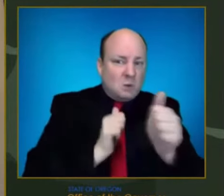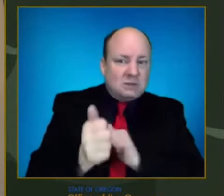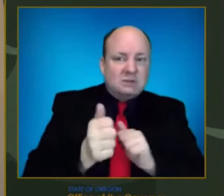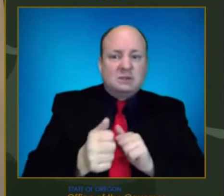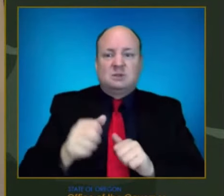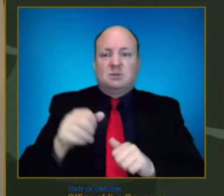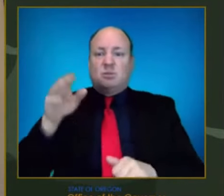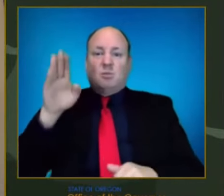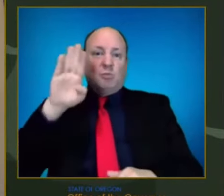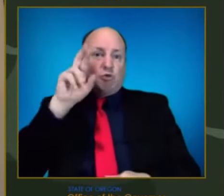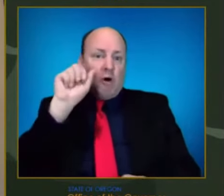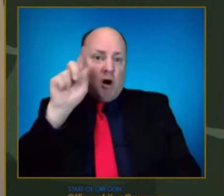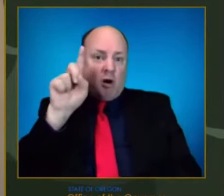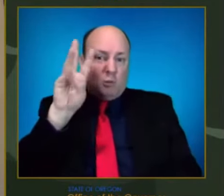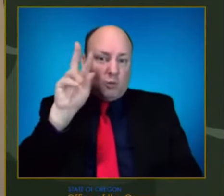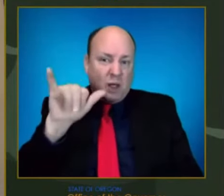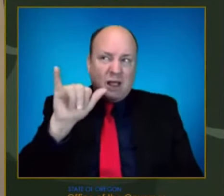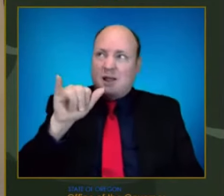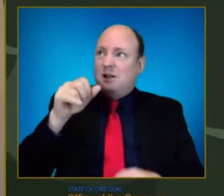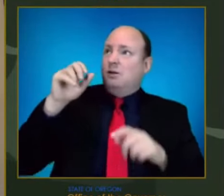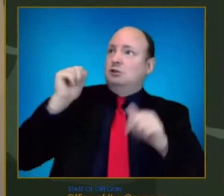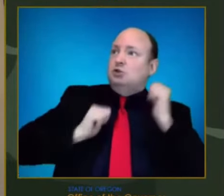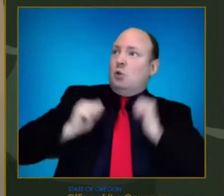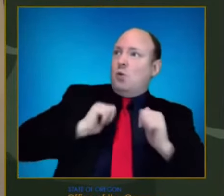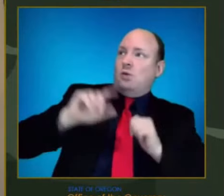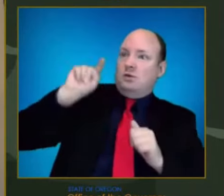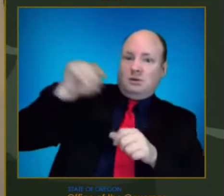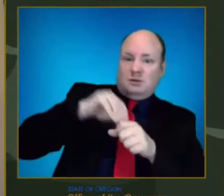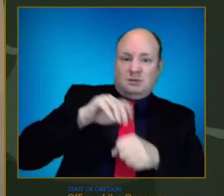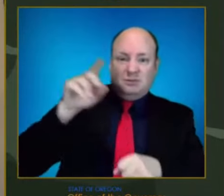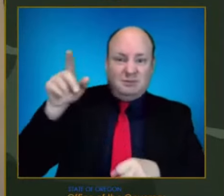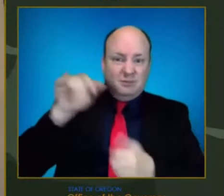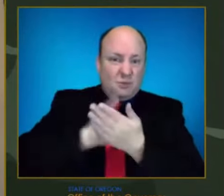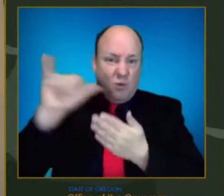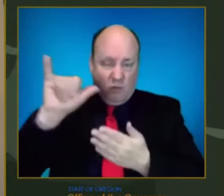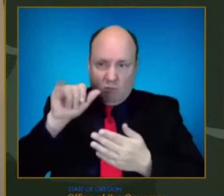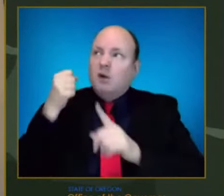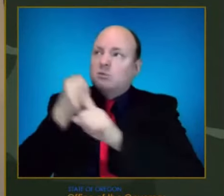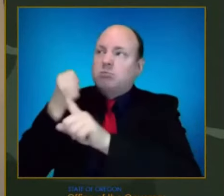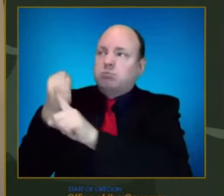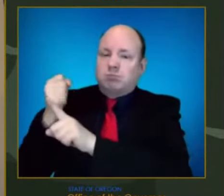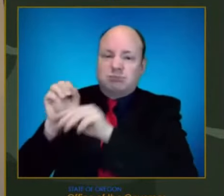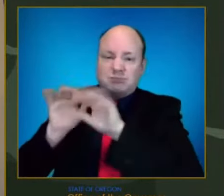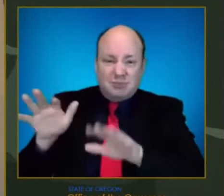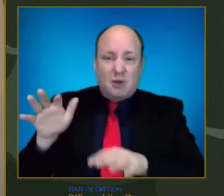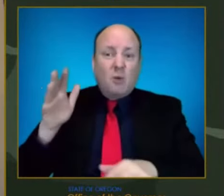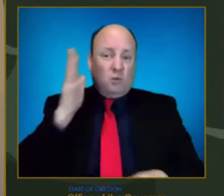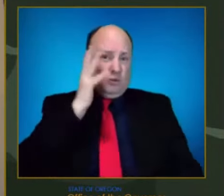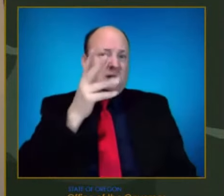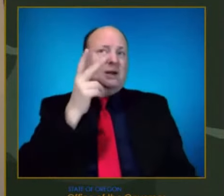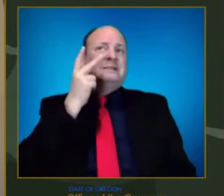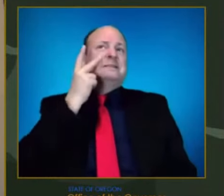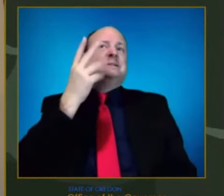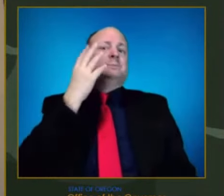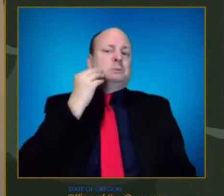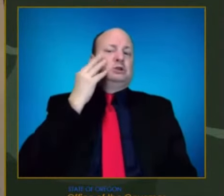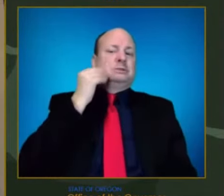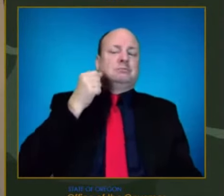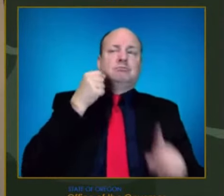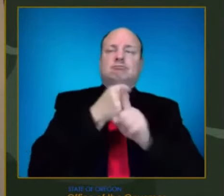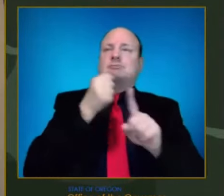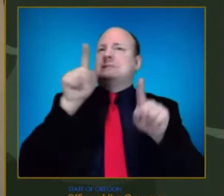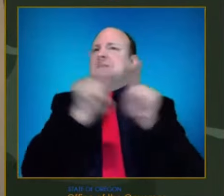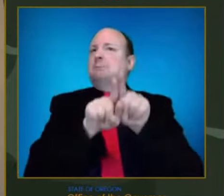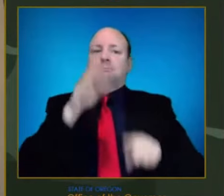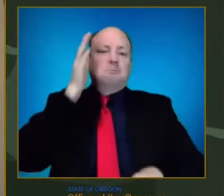see that in everyday businesses. Dr. so that's why continuing those conversations as Governor Brown said with our business community and other leaders